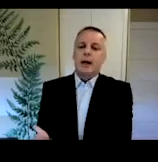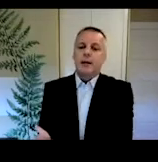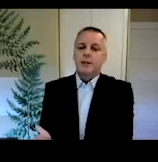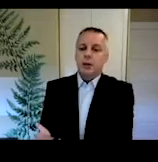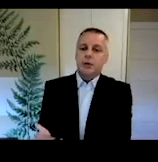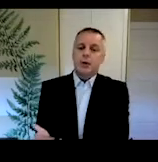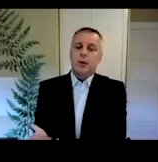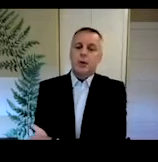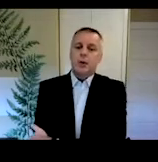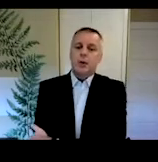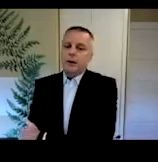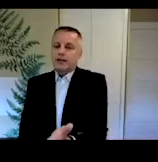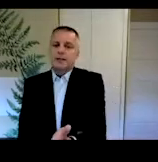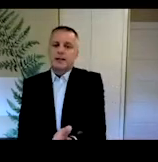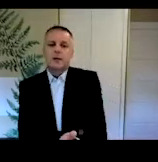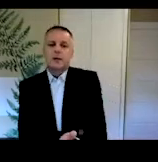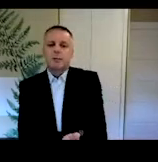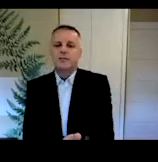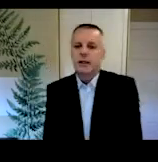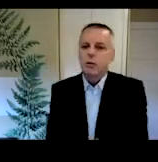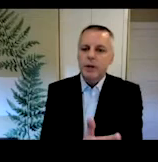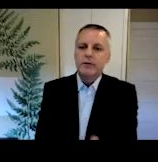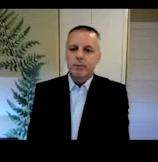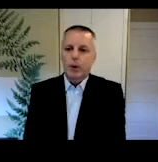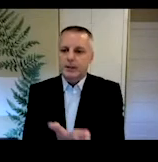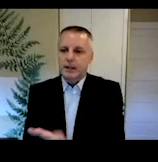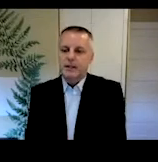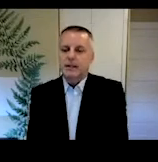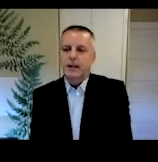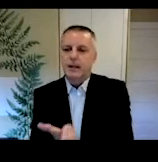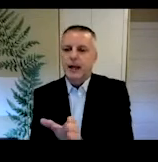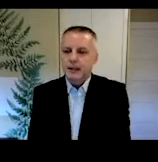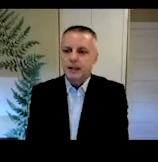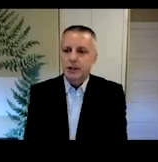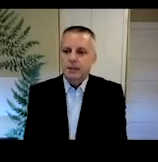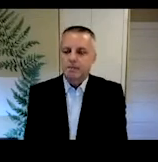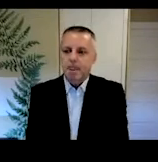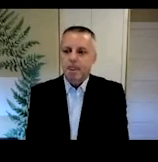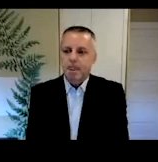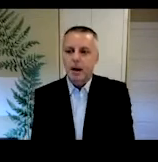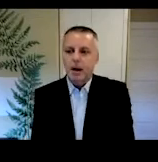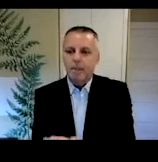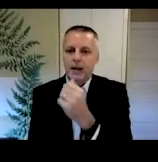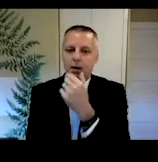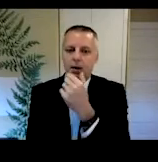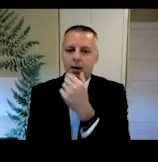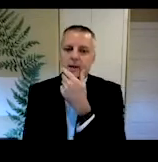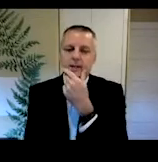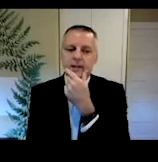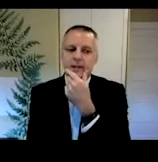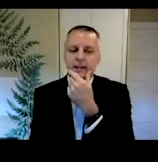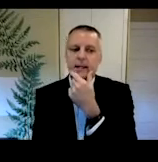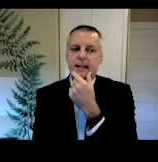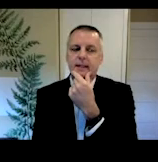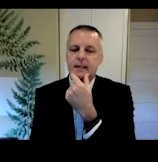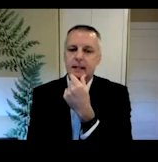Okay. So as I said, the importance of listening really important in SLA and in teaching. Um, but I go back